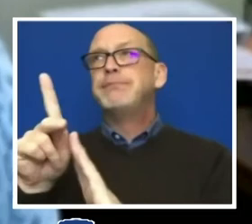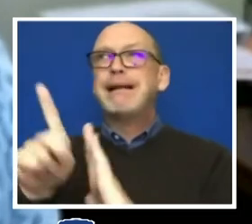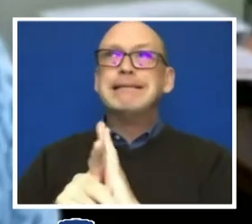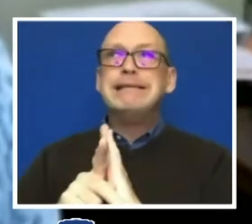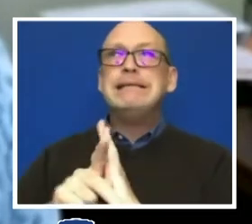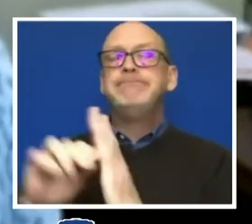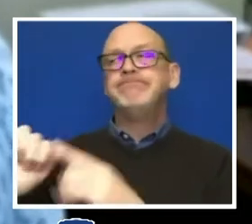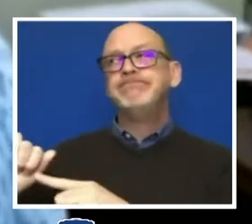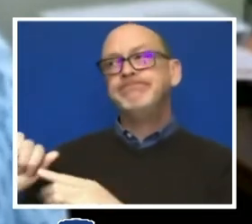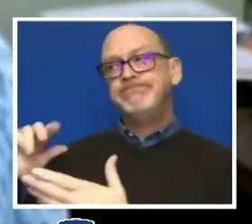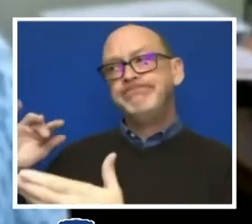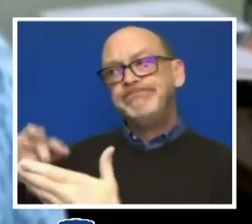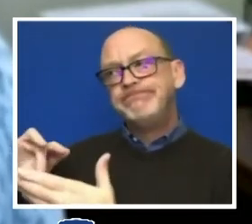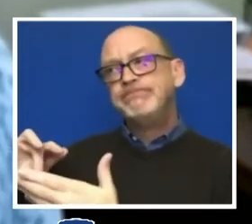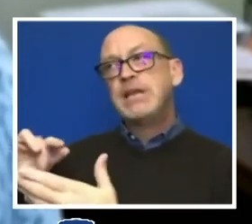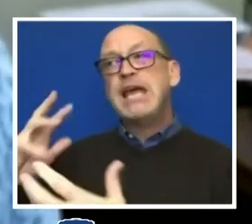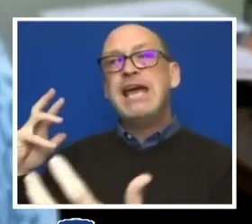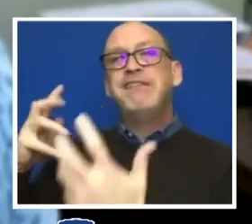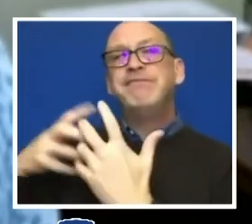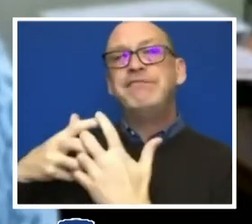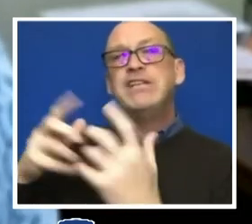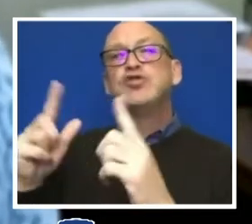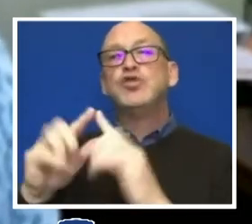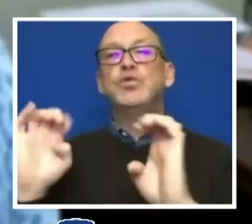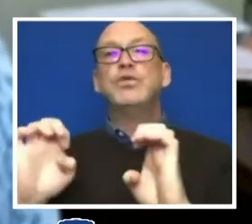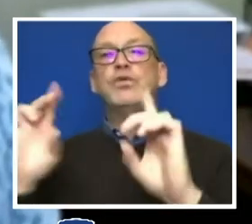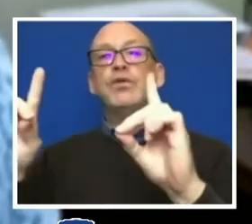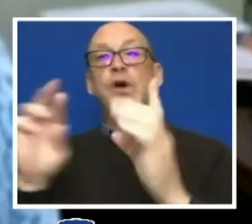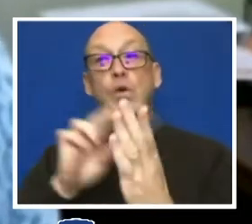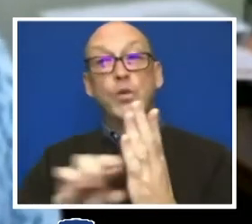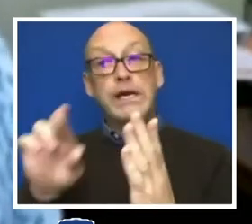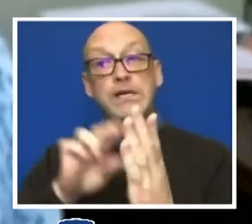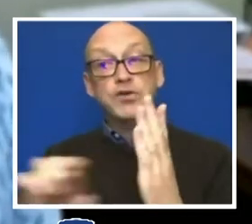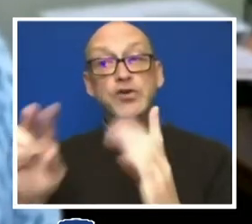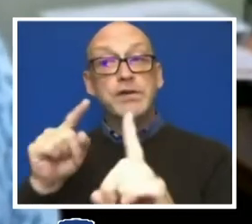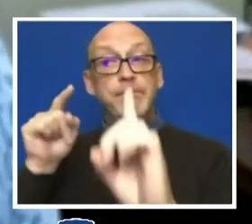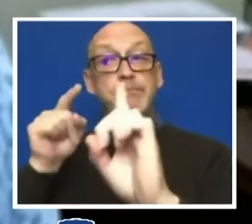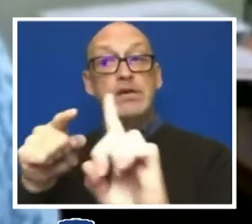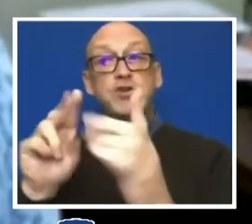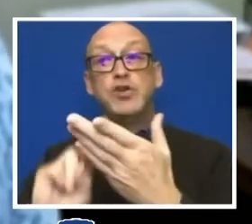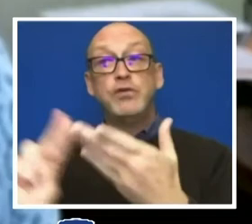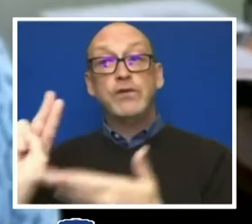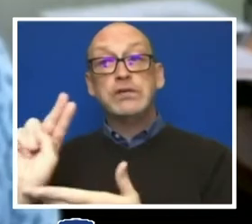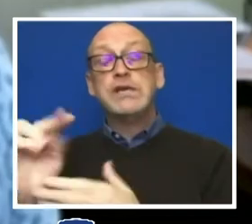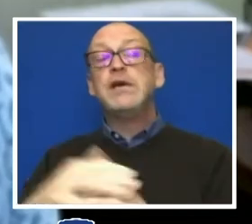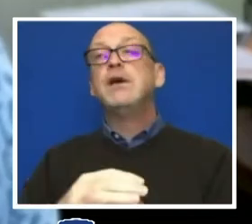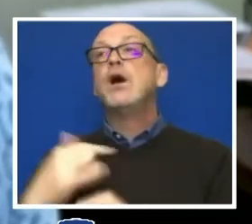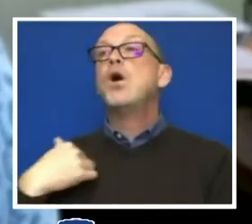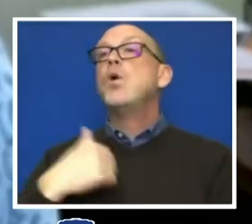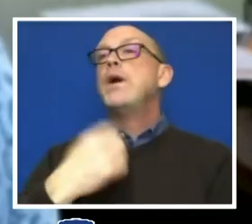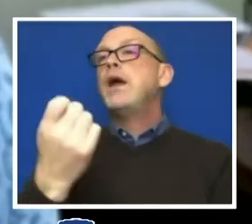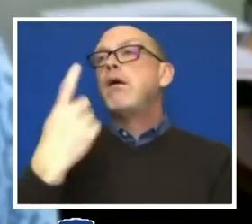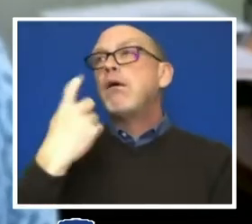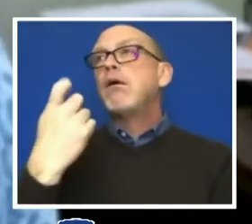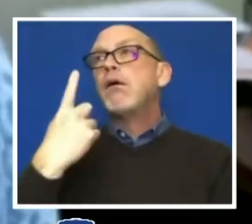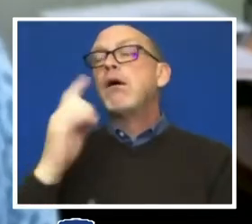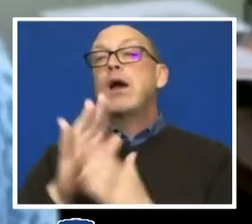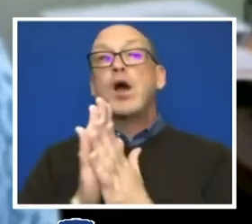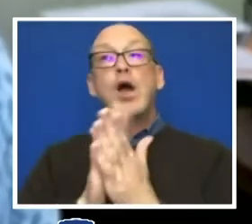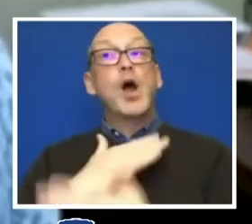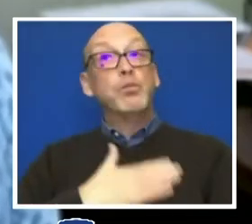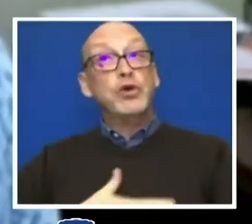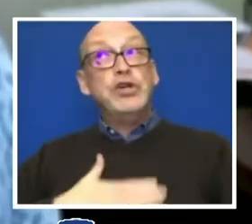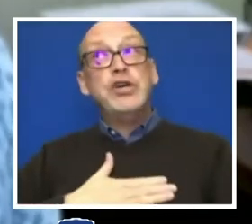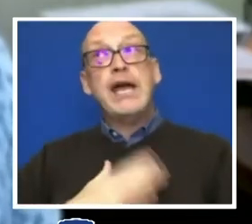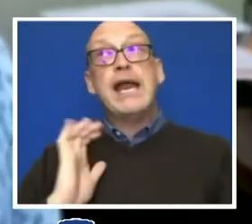isn't good because it fits into our educational and research mission of the university. This will help us understand and appreciate where we have been.